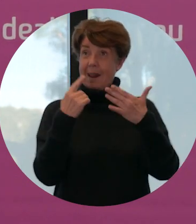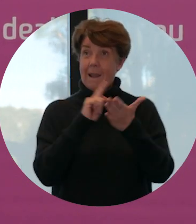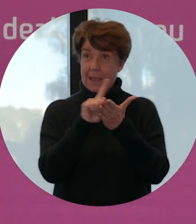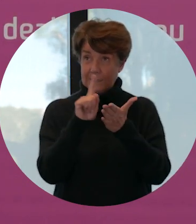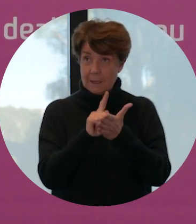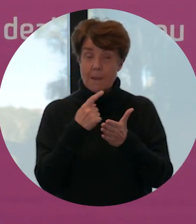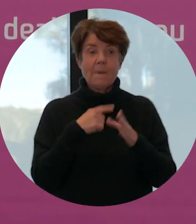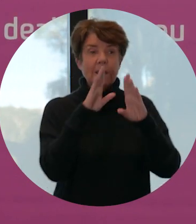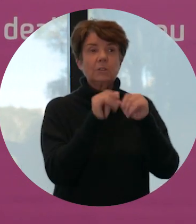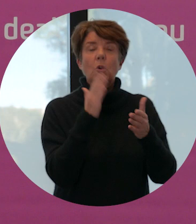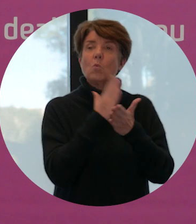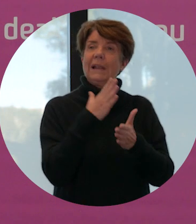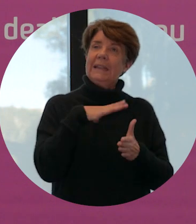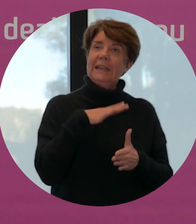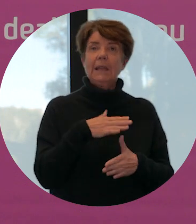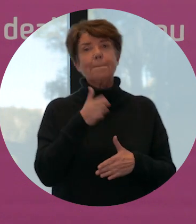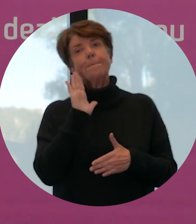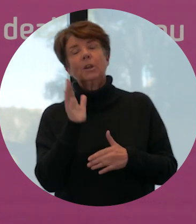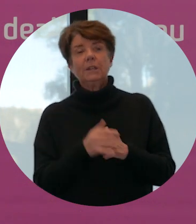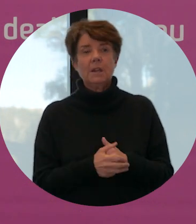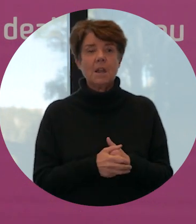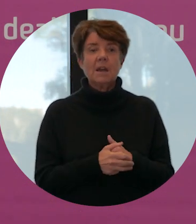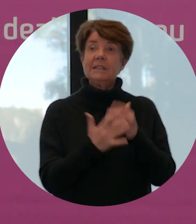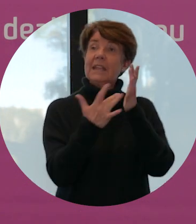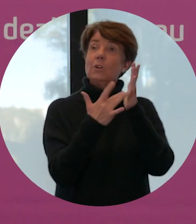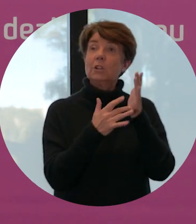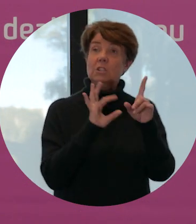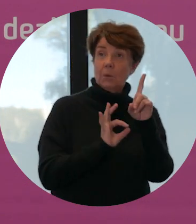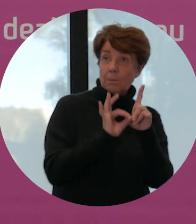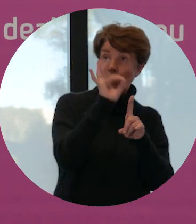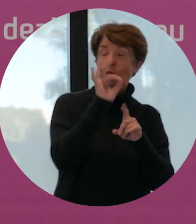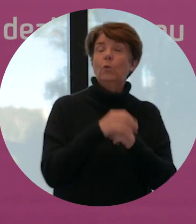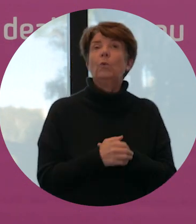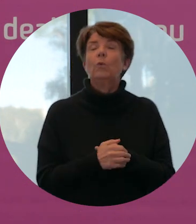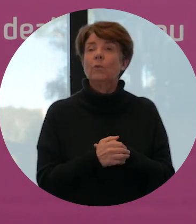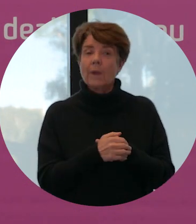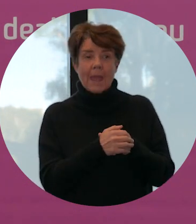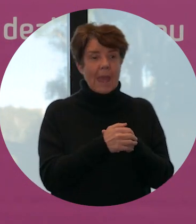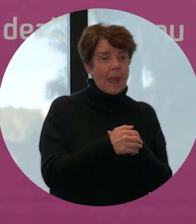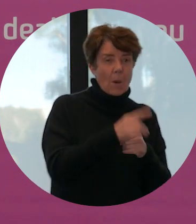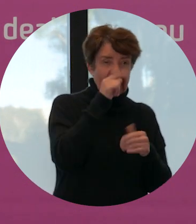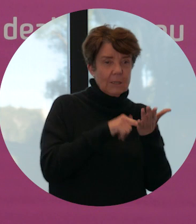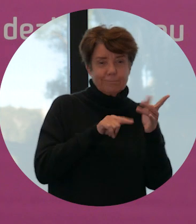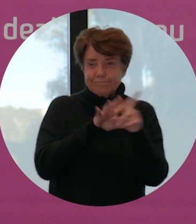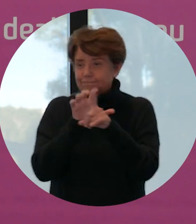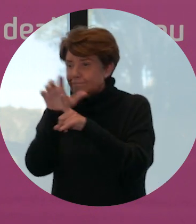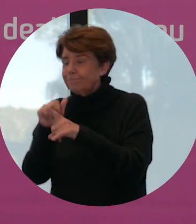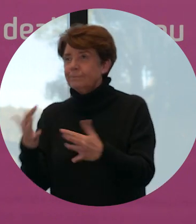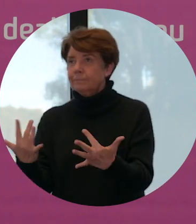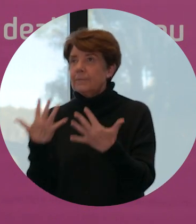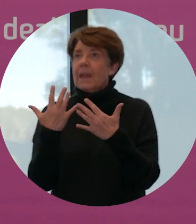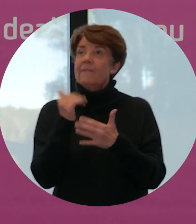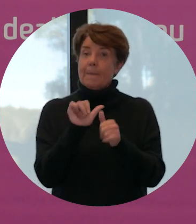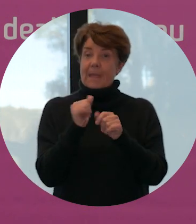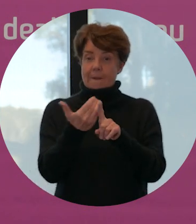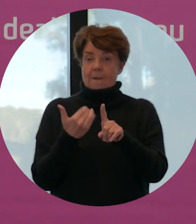solution is to develop a modernized technology to improve our ability to detect these allergens and provide a better warning